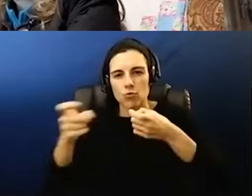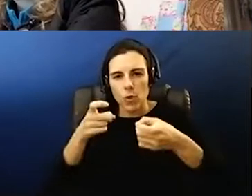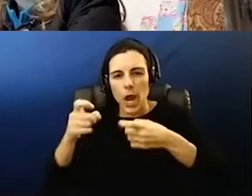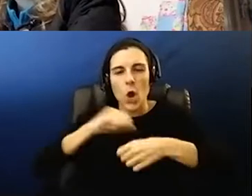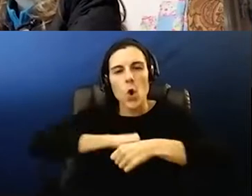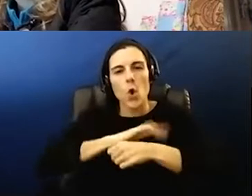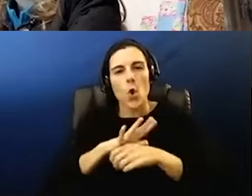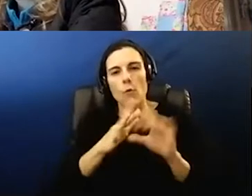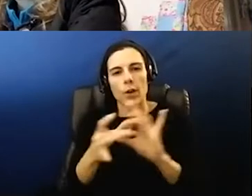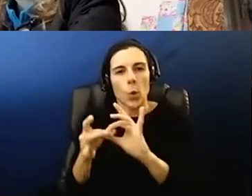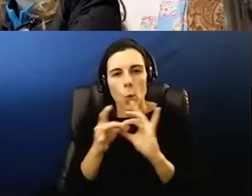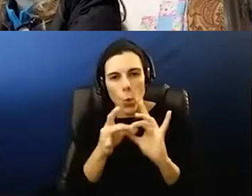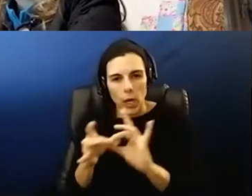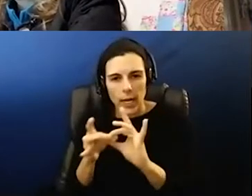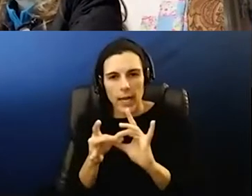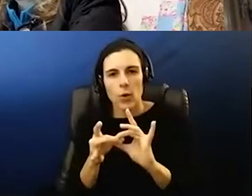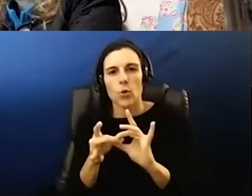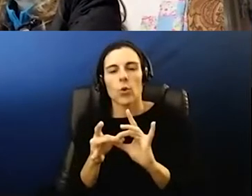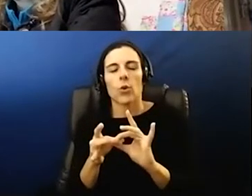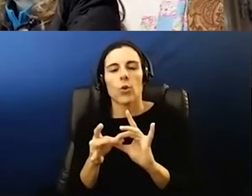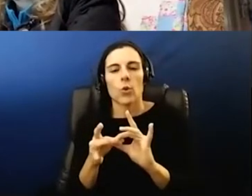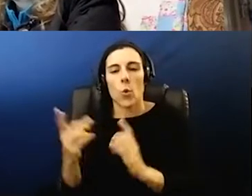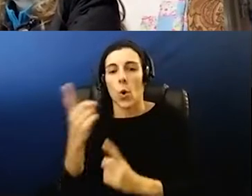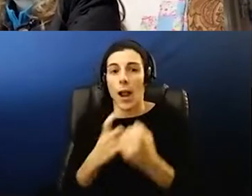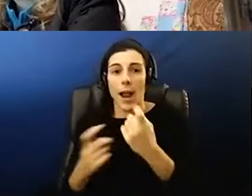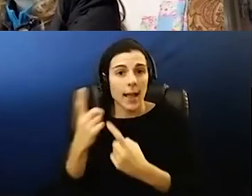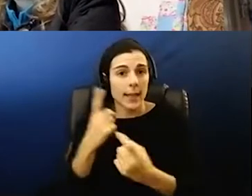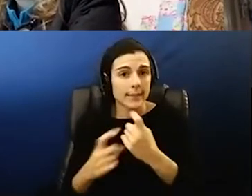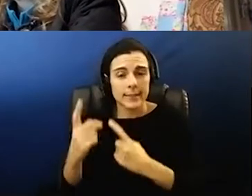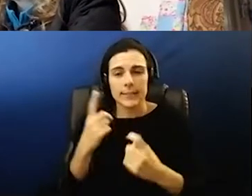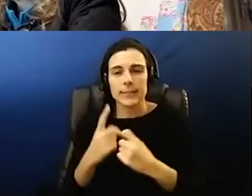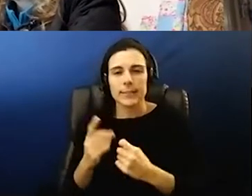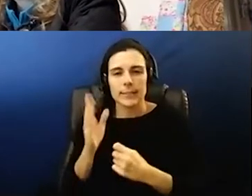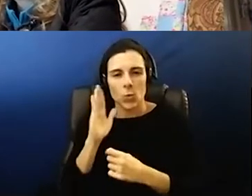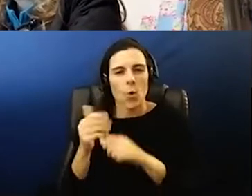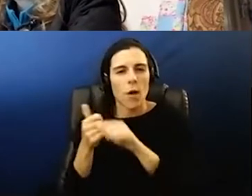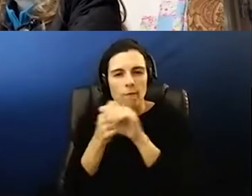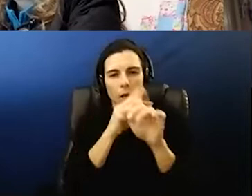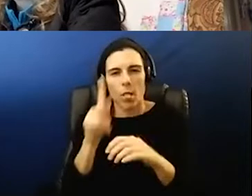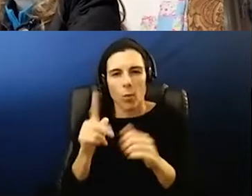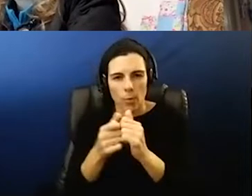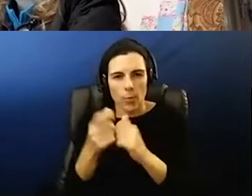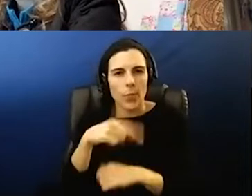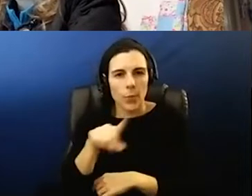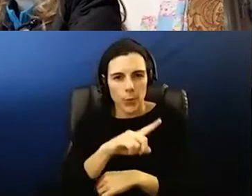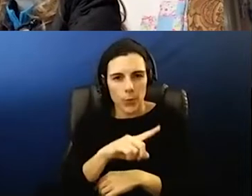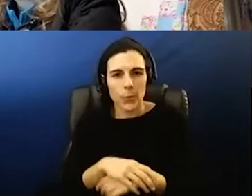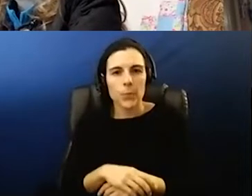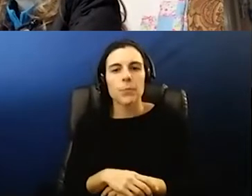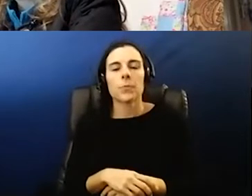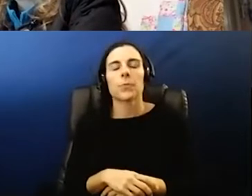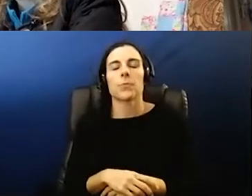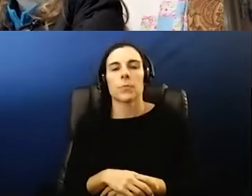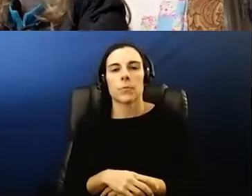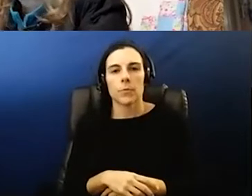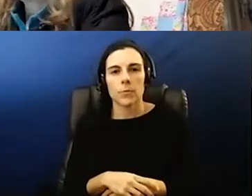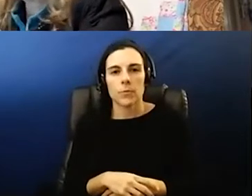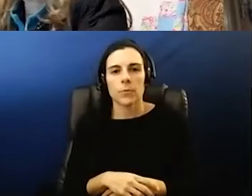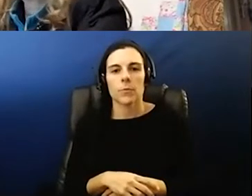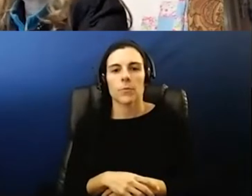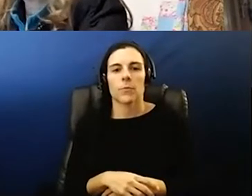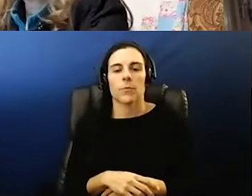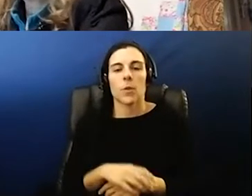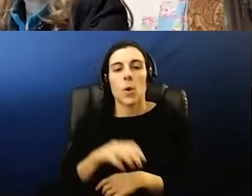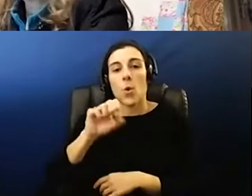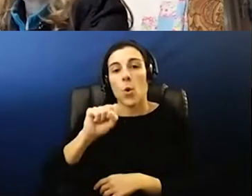coordinator um or or you can ask ask us questions and we'll be sure to follow up um i want to give um but sharon